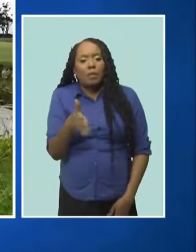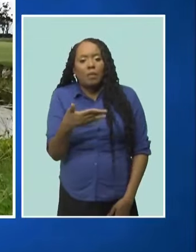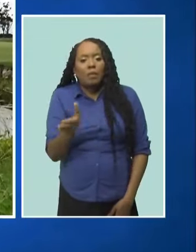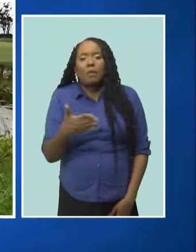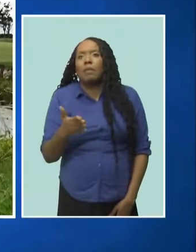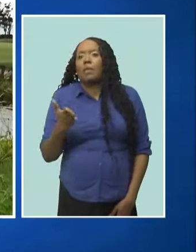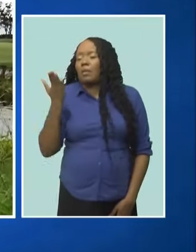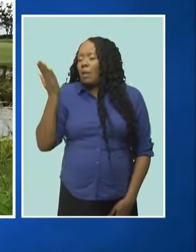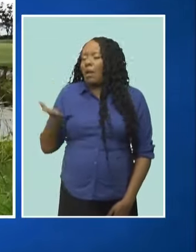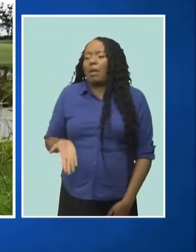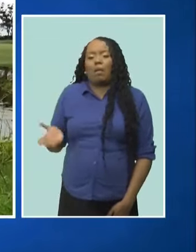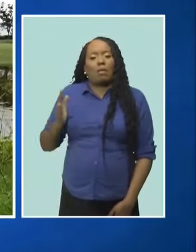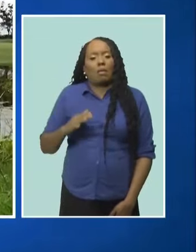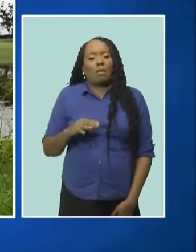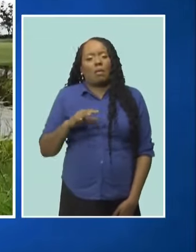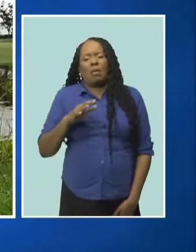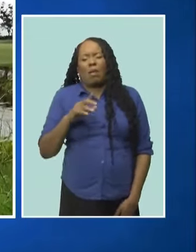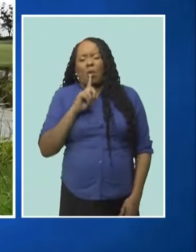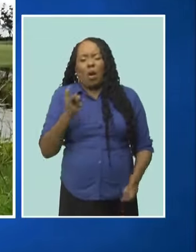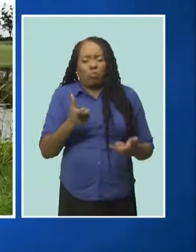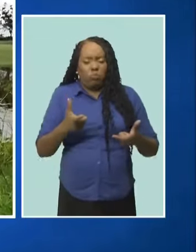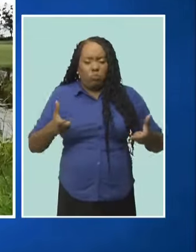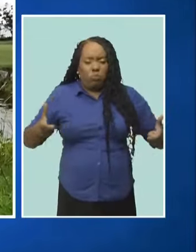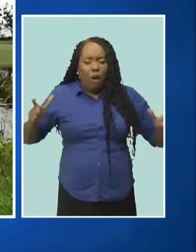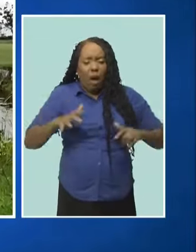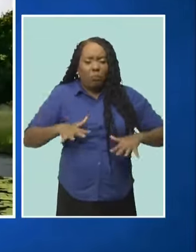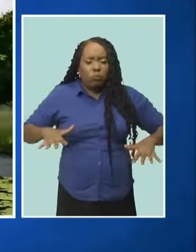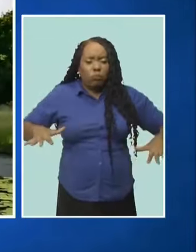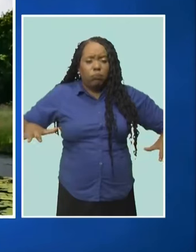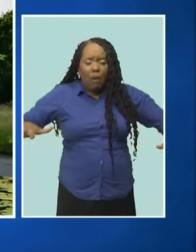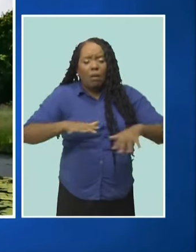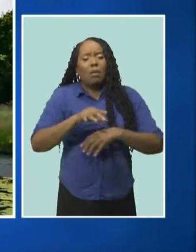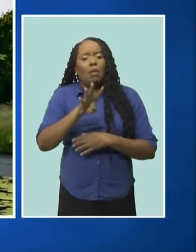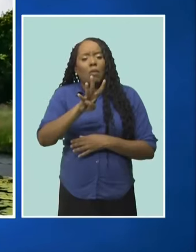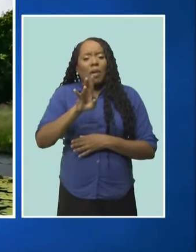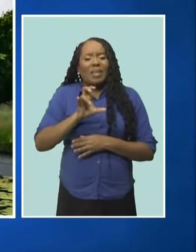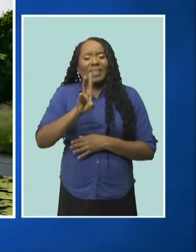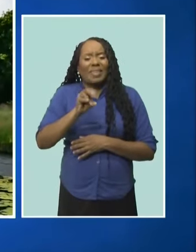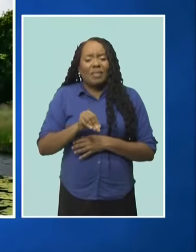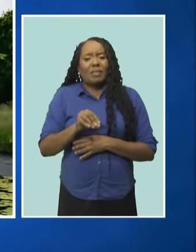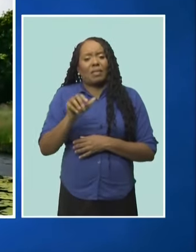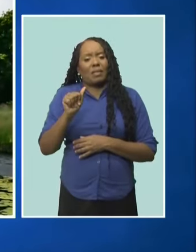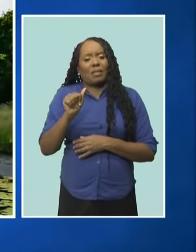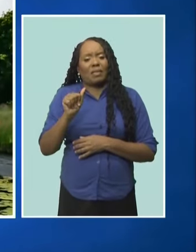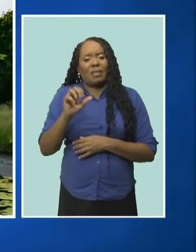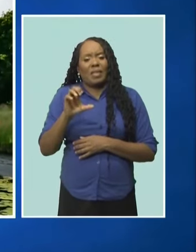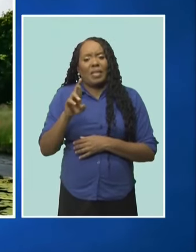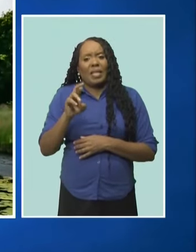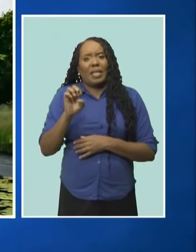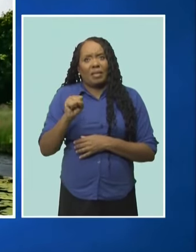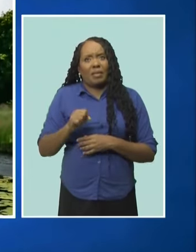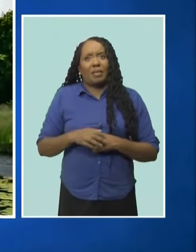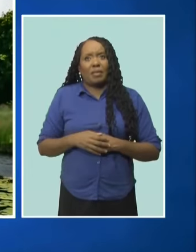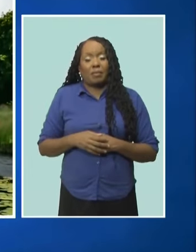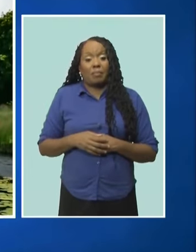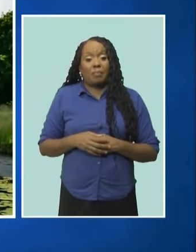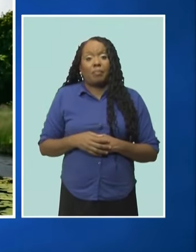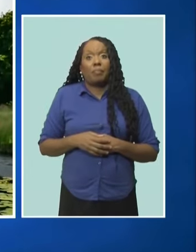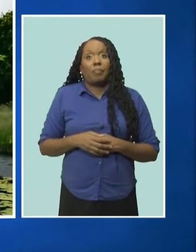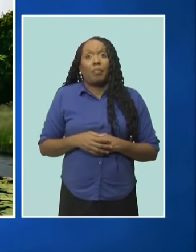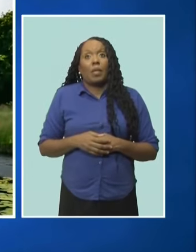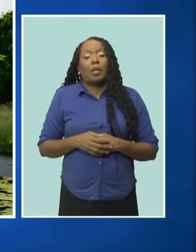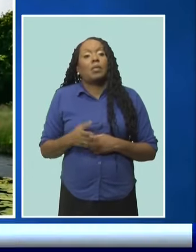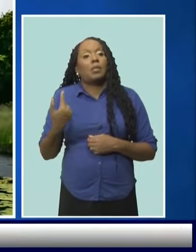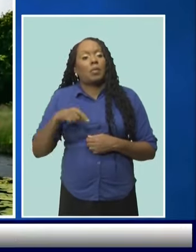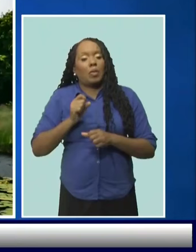475-acre property. This is one of about seven new water features we've put on the golf course since we've